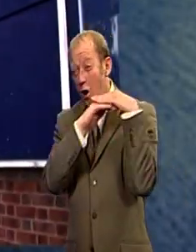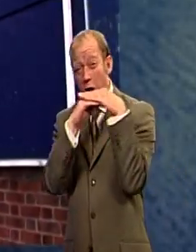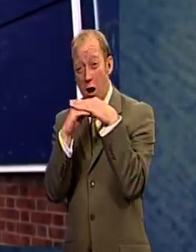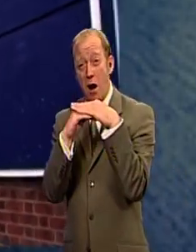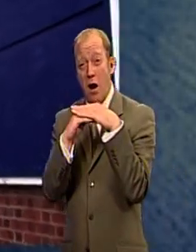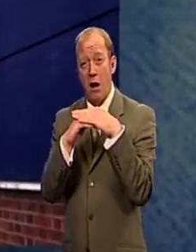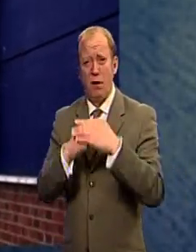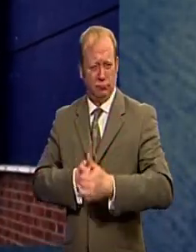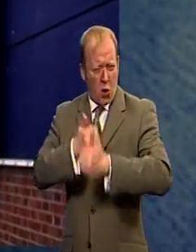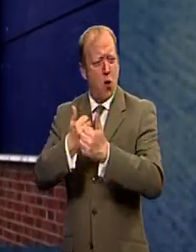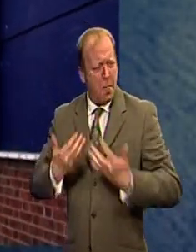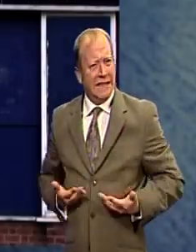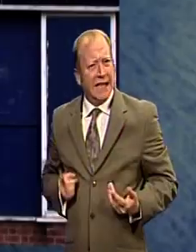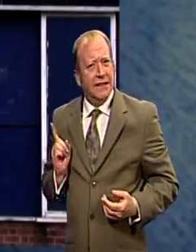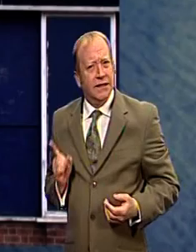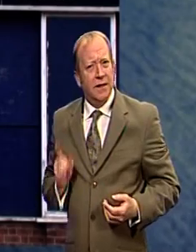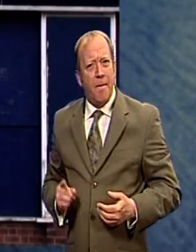it used to do really good business.